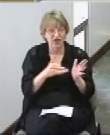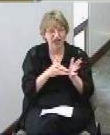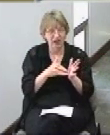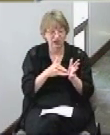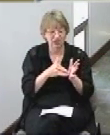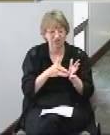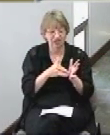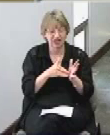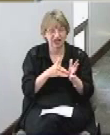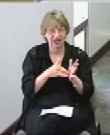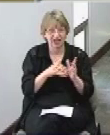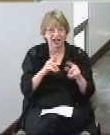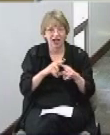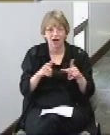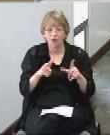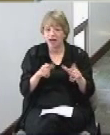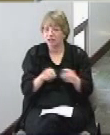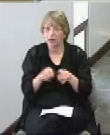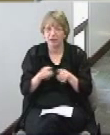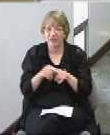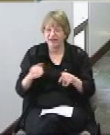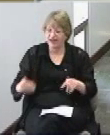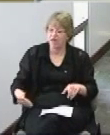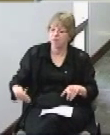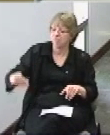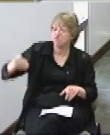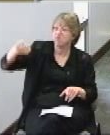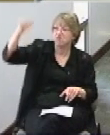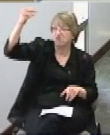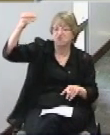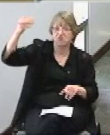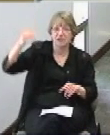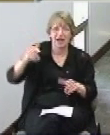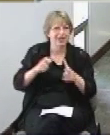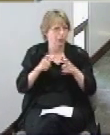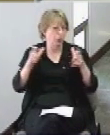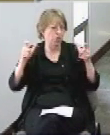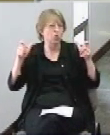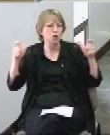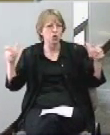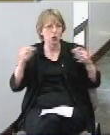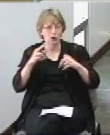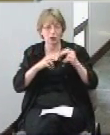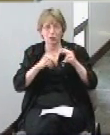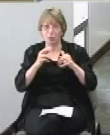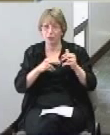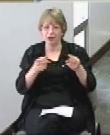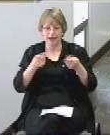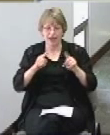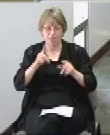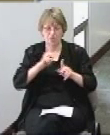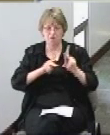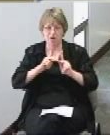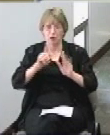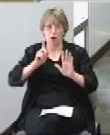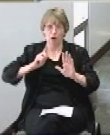going to have the same height of the sidewall it is going to be a huge building when people are walking into it